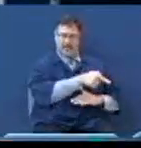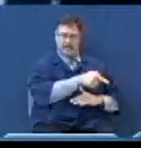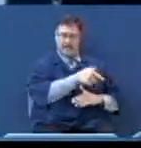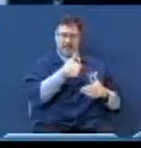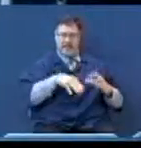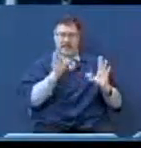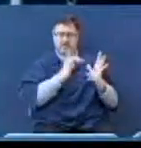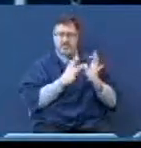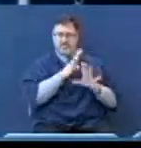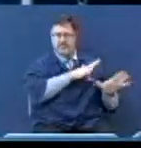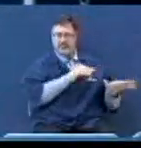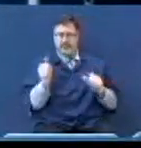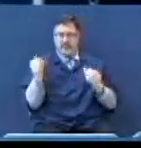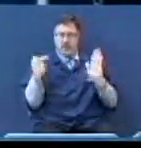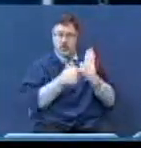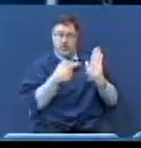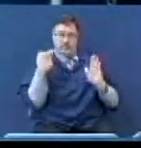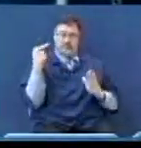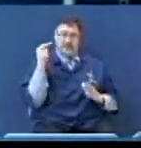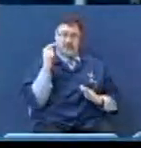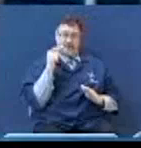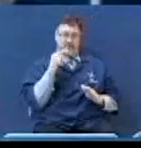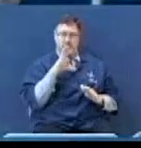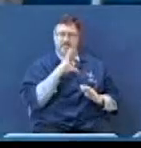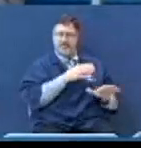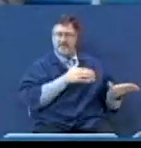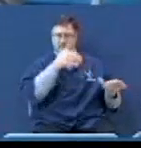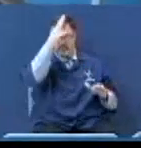go and crucify Jesus.